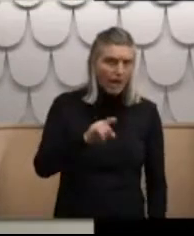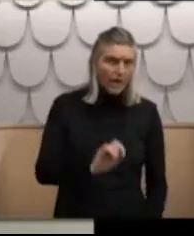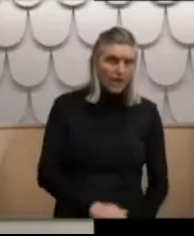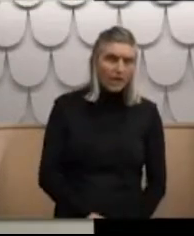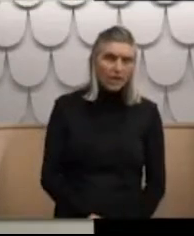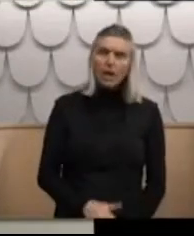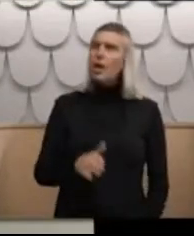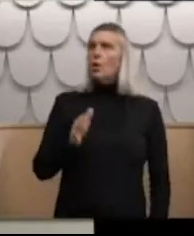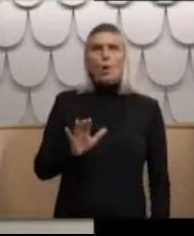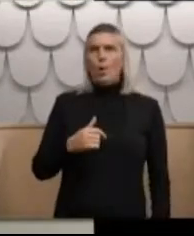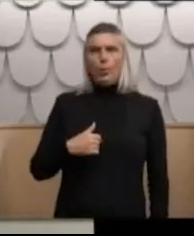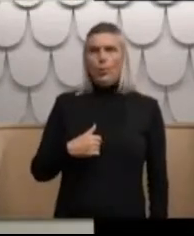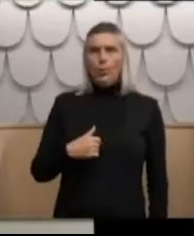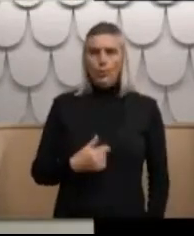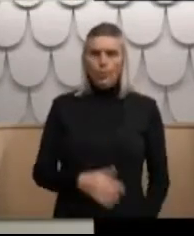No, I wasn't.